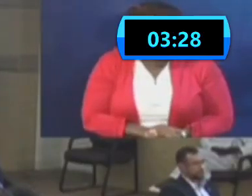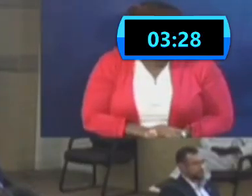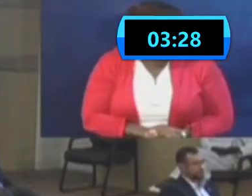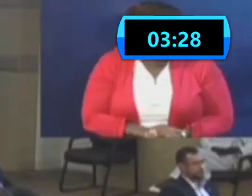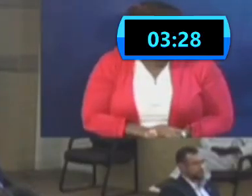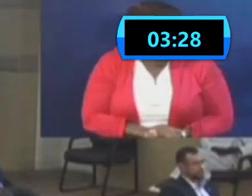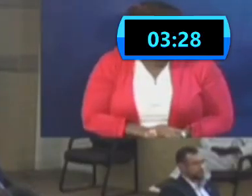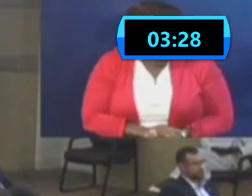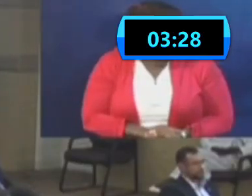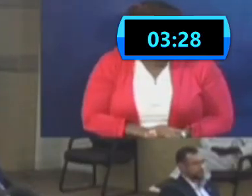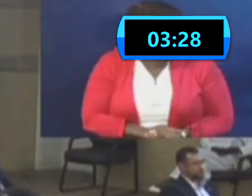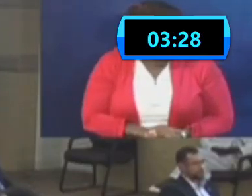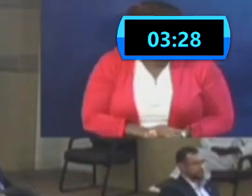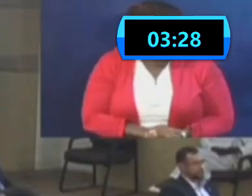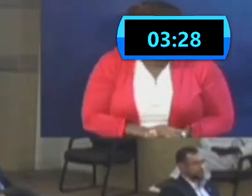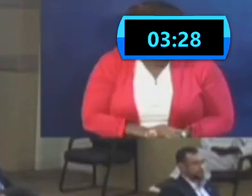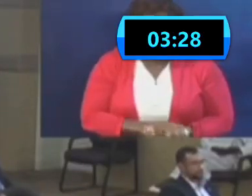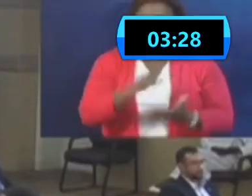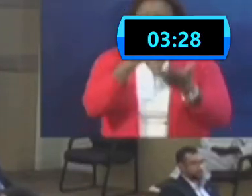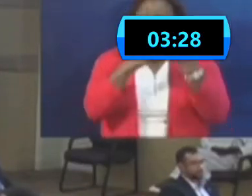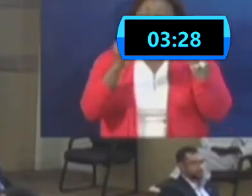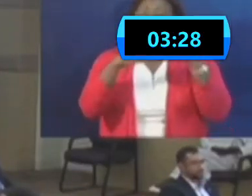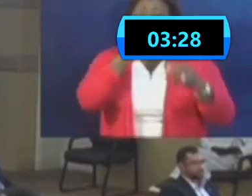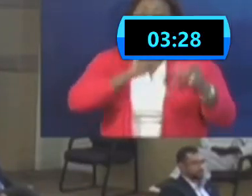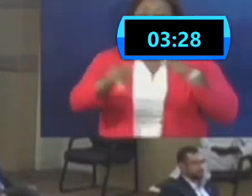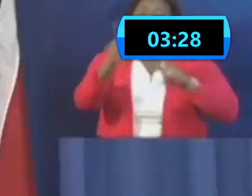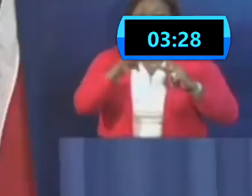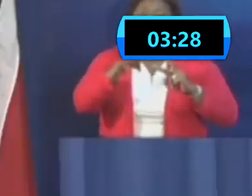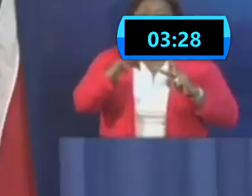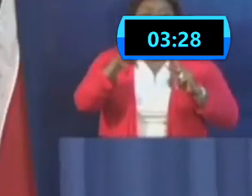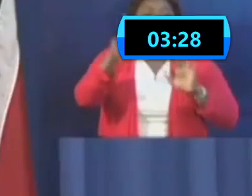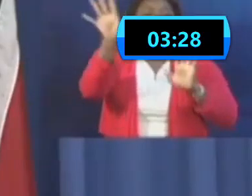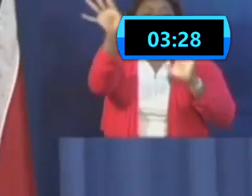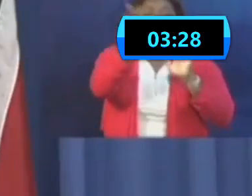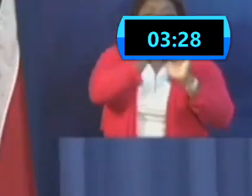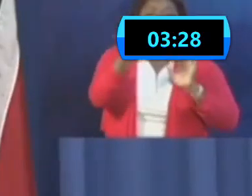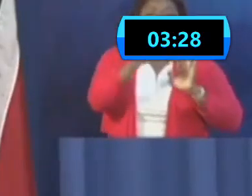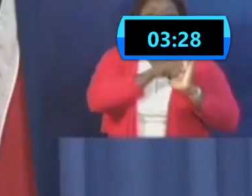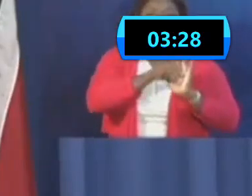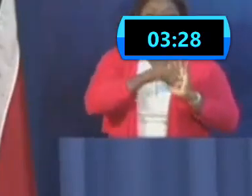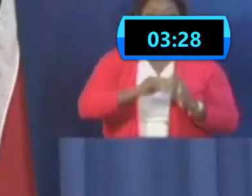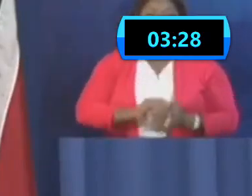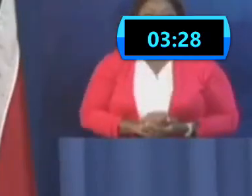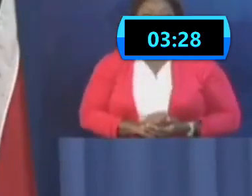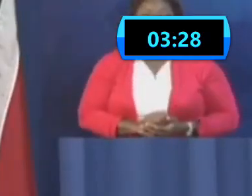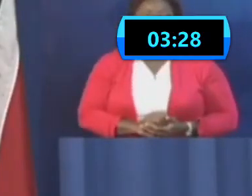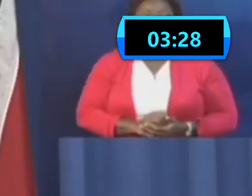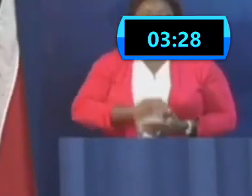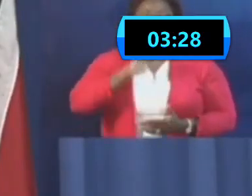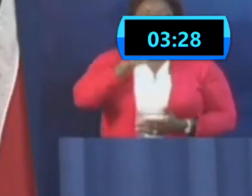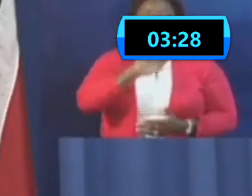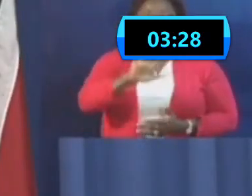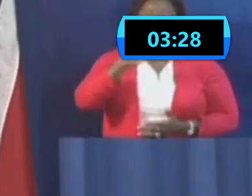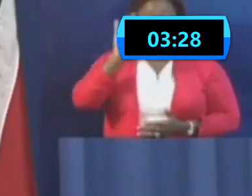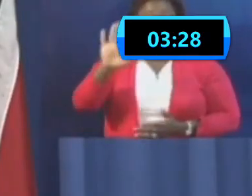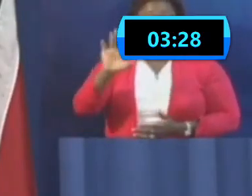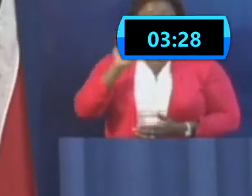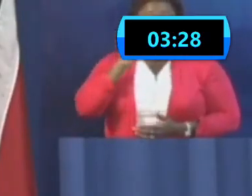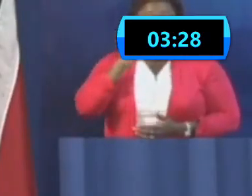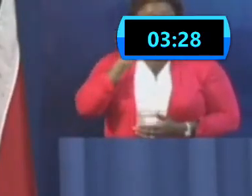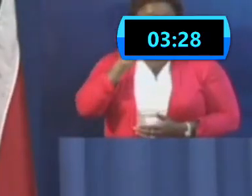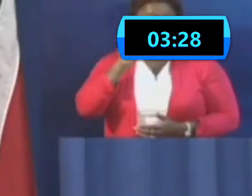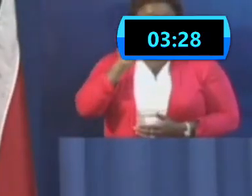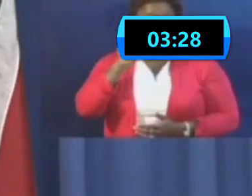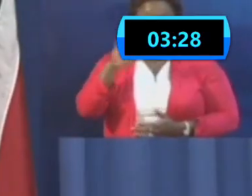infection remained the same? I know you gave us some stats of a couple of weeks ago. So in the second wave as opposed to the first wave, as I said, the 55.5% was the